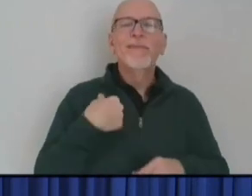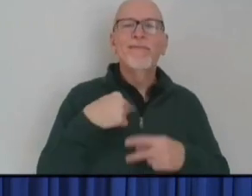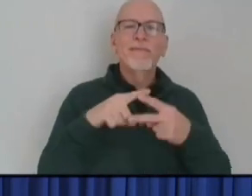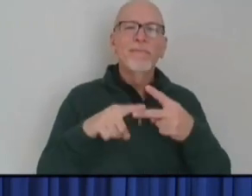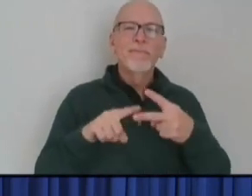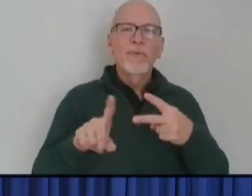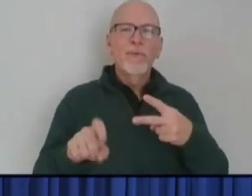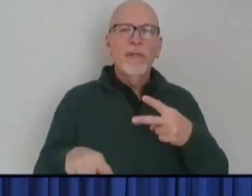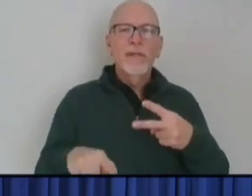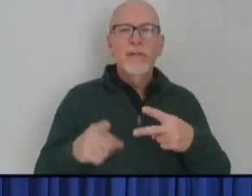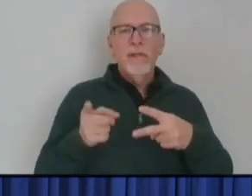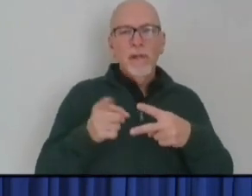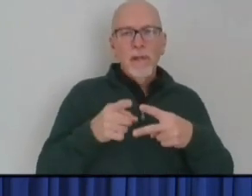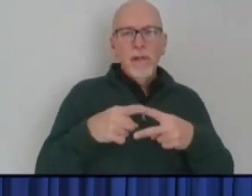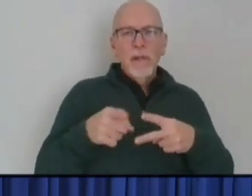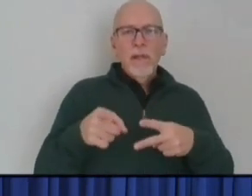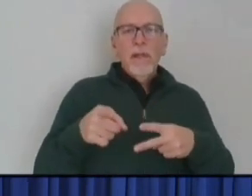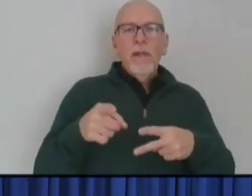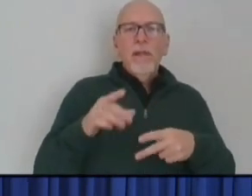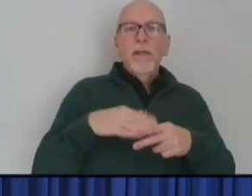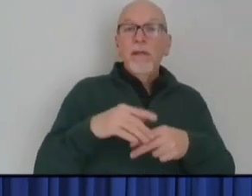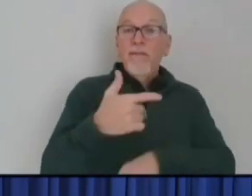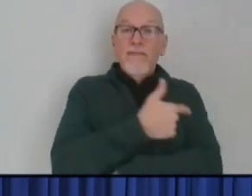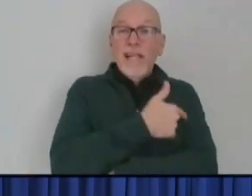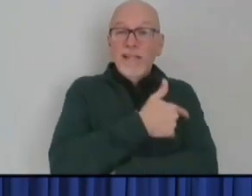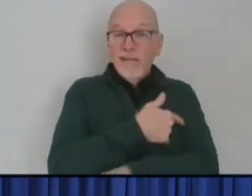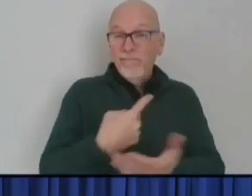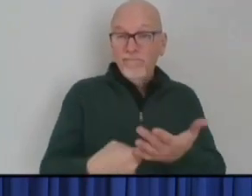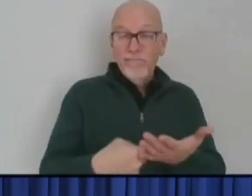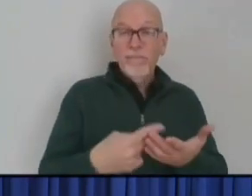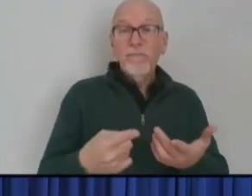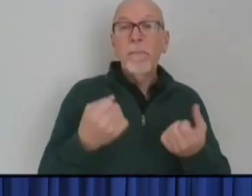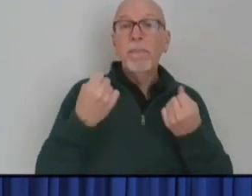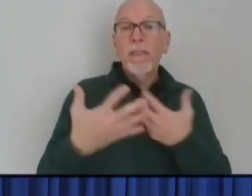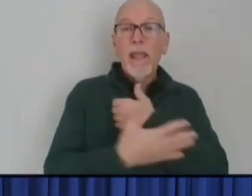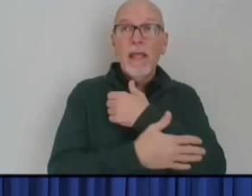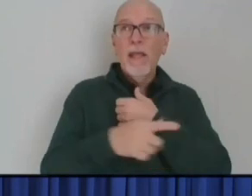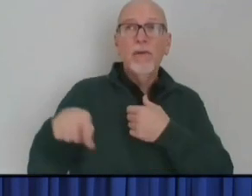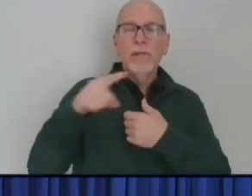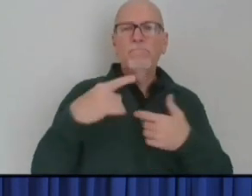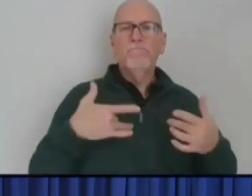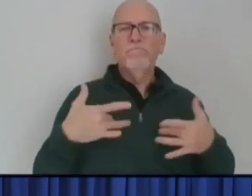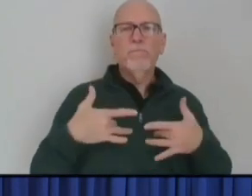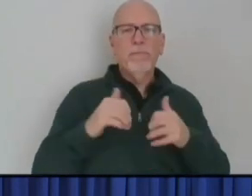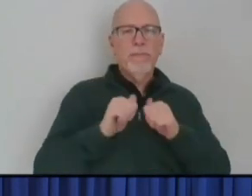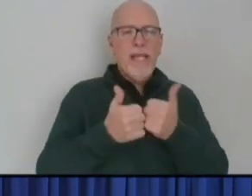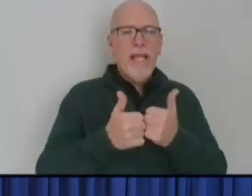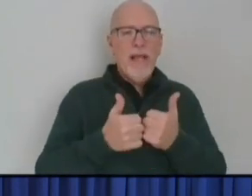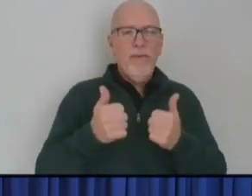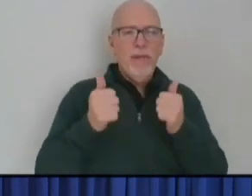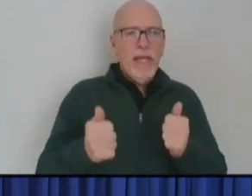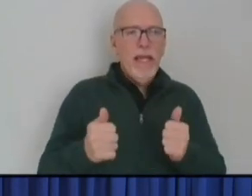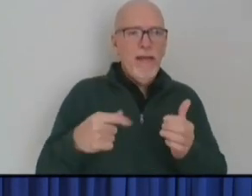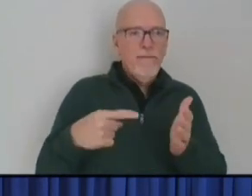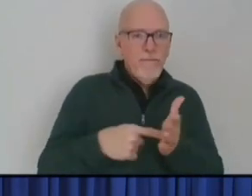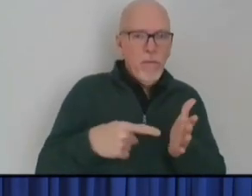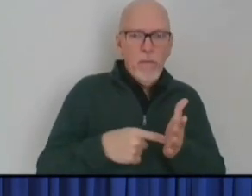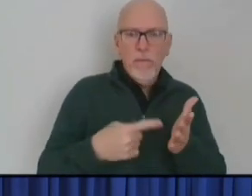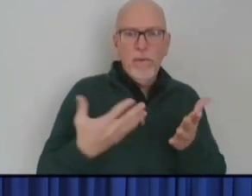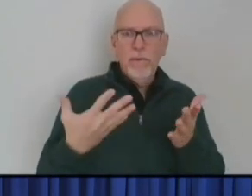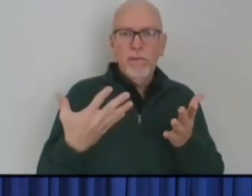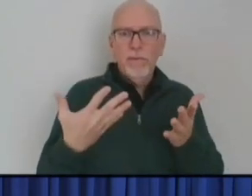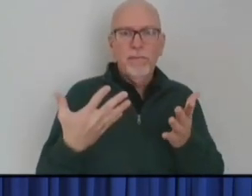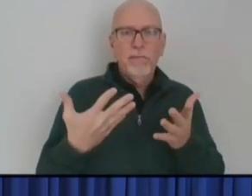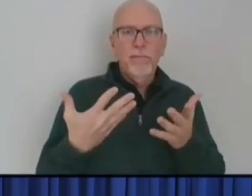The first is about on the vaccine discussion. A lot of counties are very concerned about how they're going to afford to be able to do these